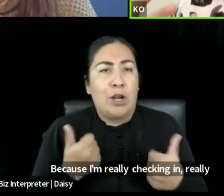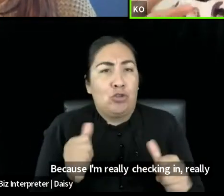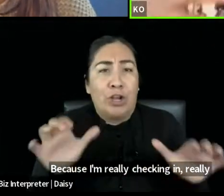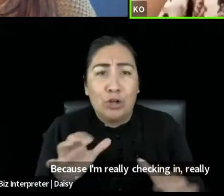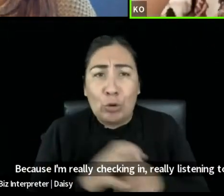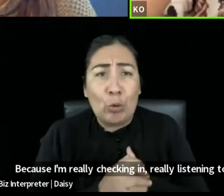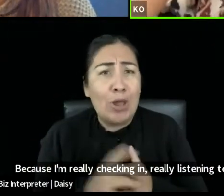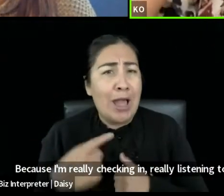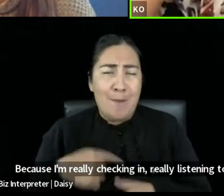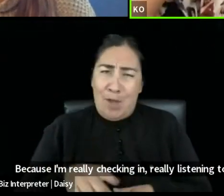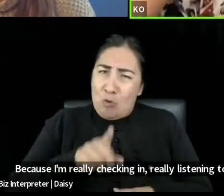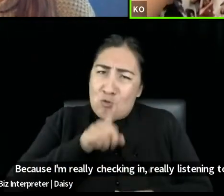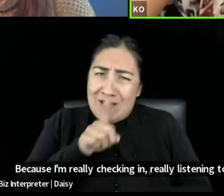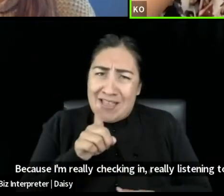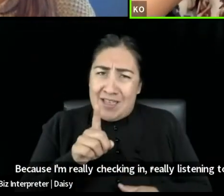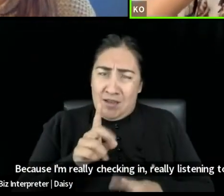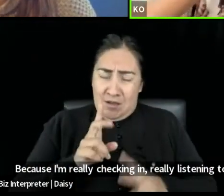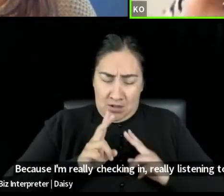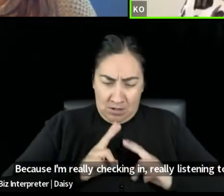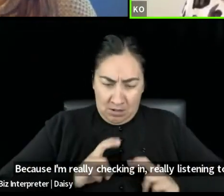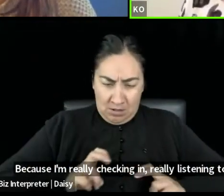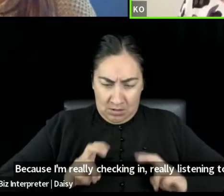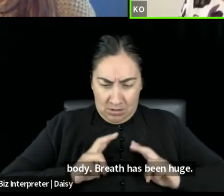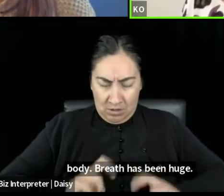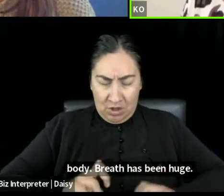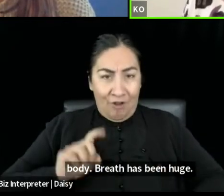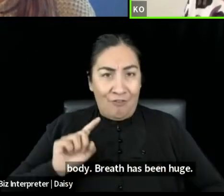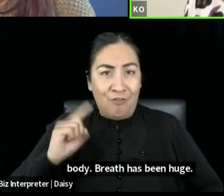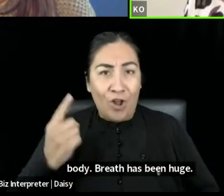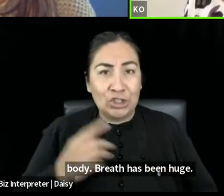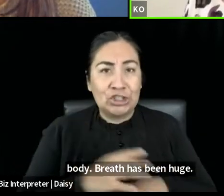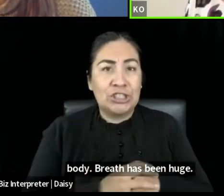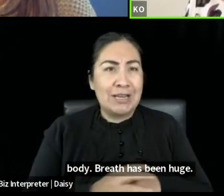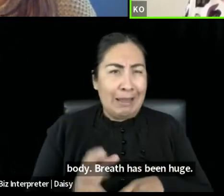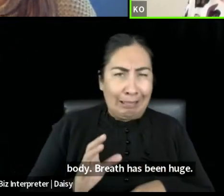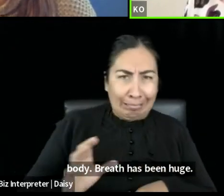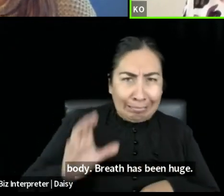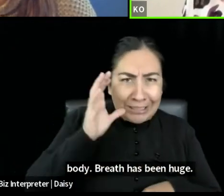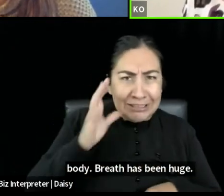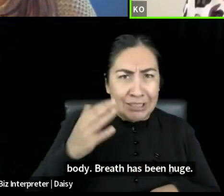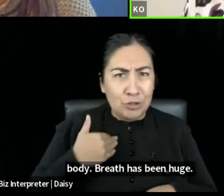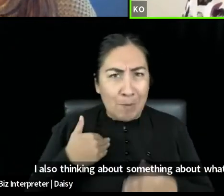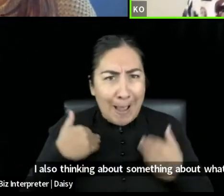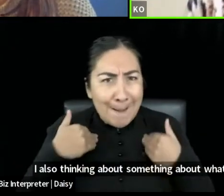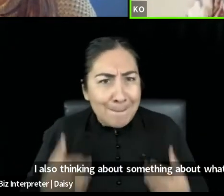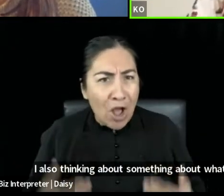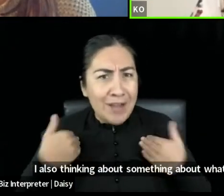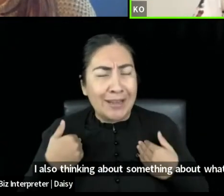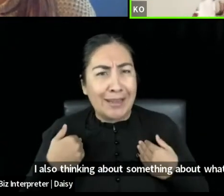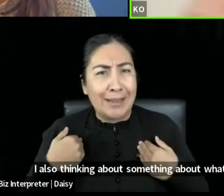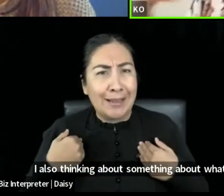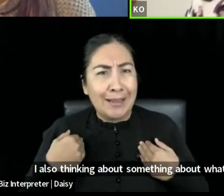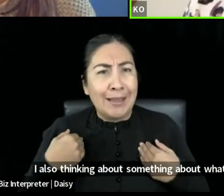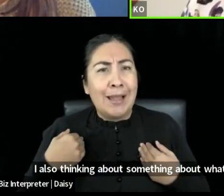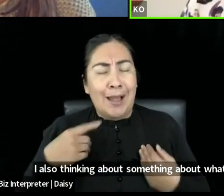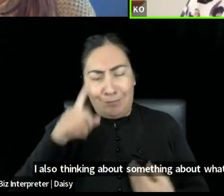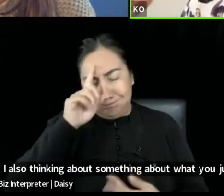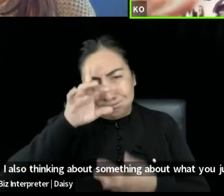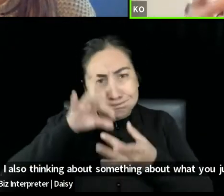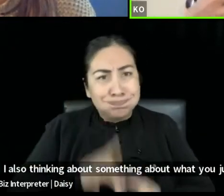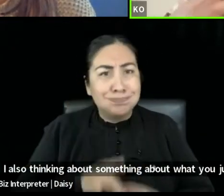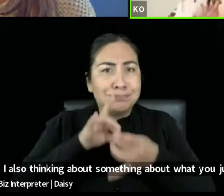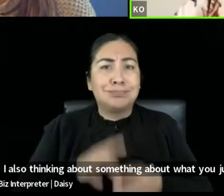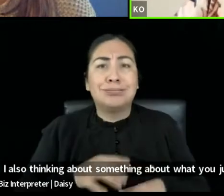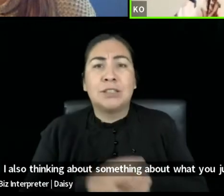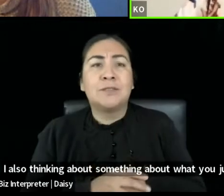been huge. Um, I also, I'm thinking about something about what you had just said about like how we sort of strip ourselves of